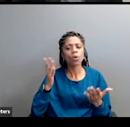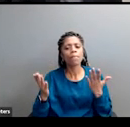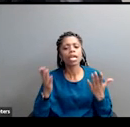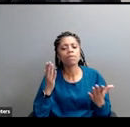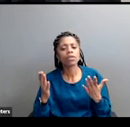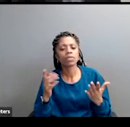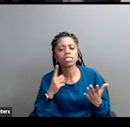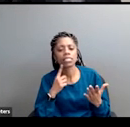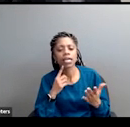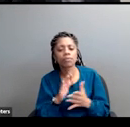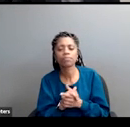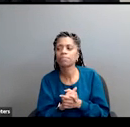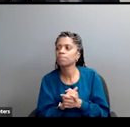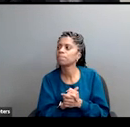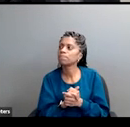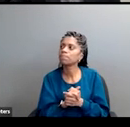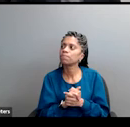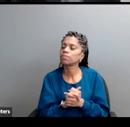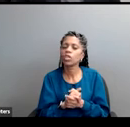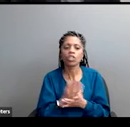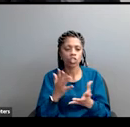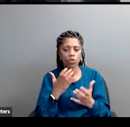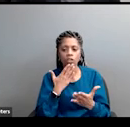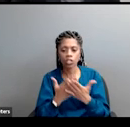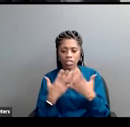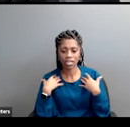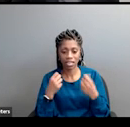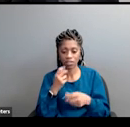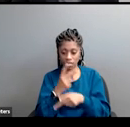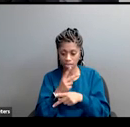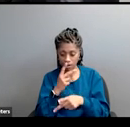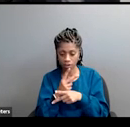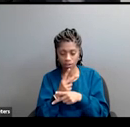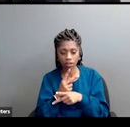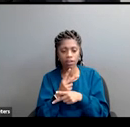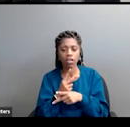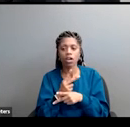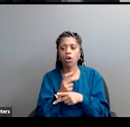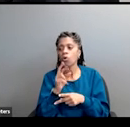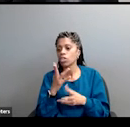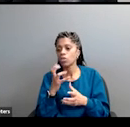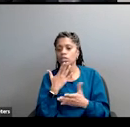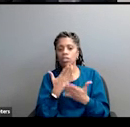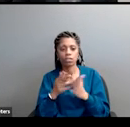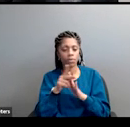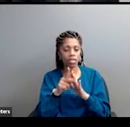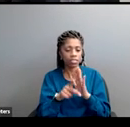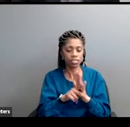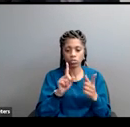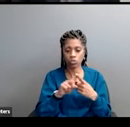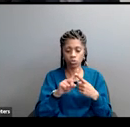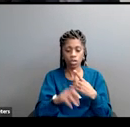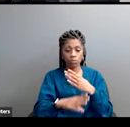want good health care, or effective policies promoting, protecting the environment, or